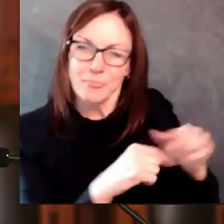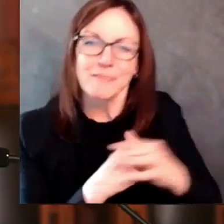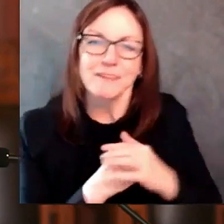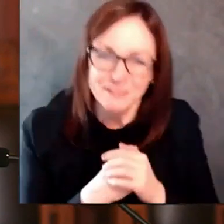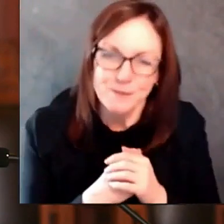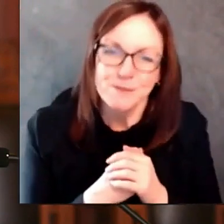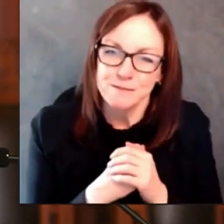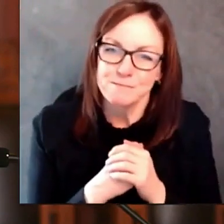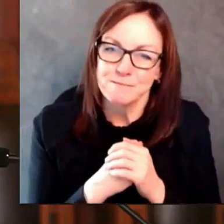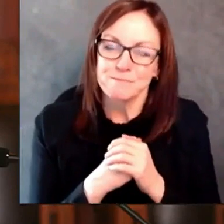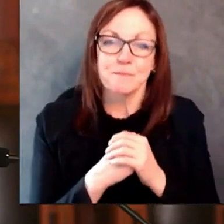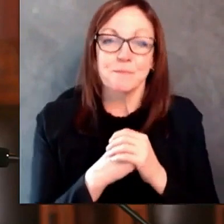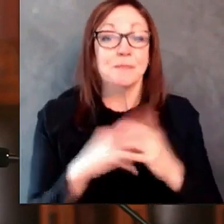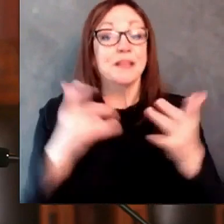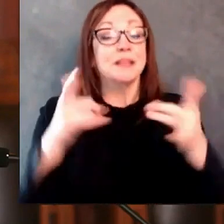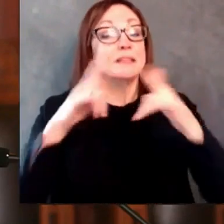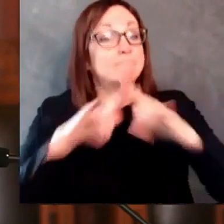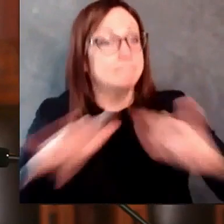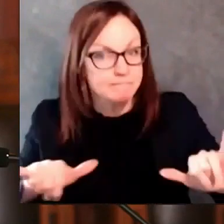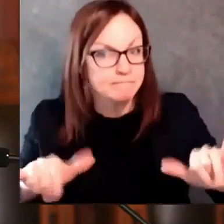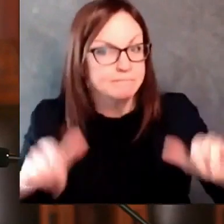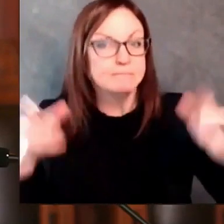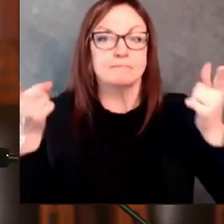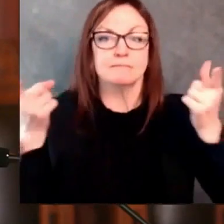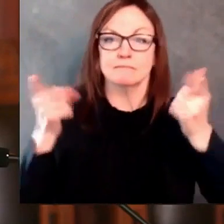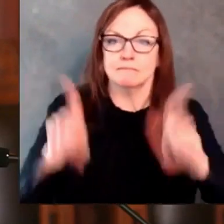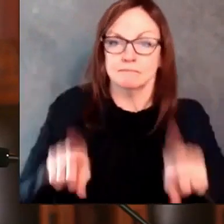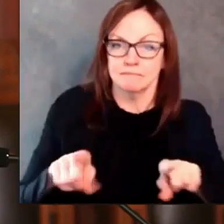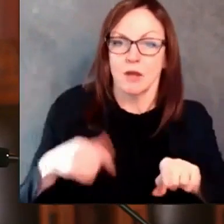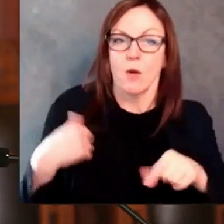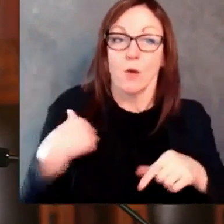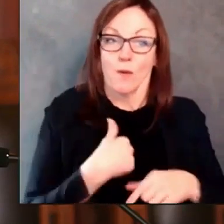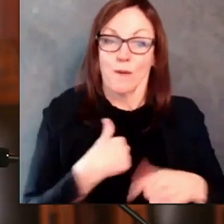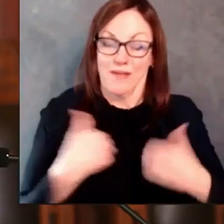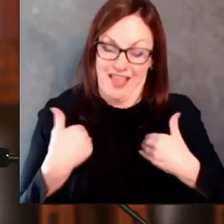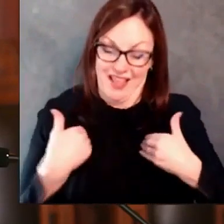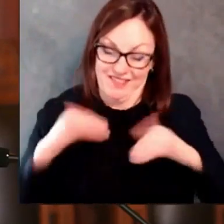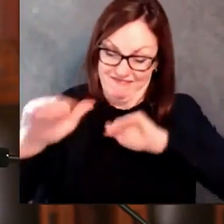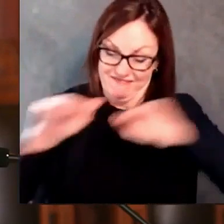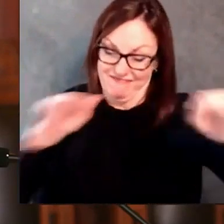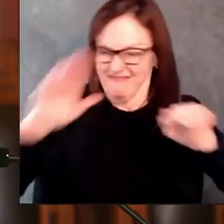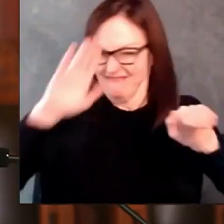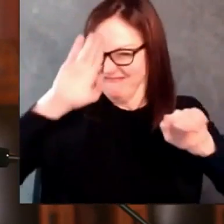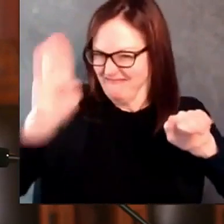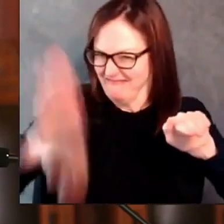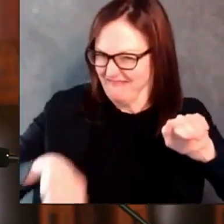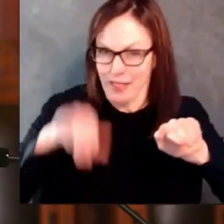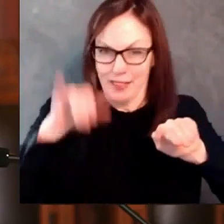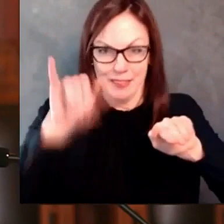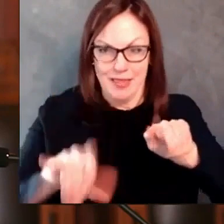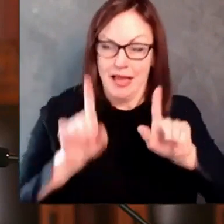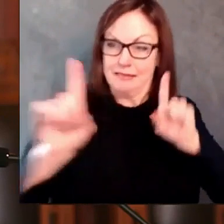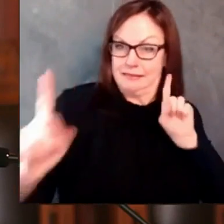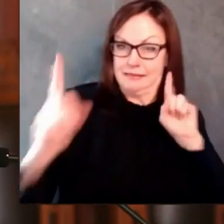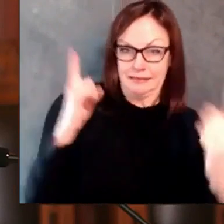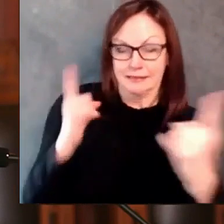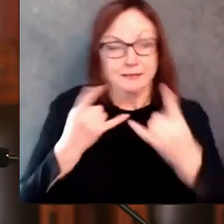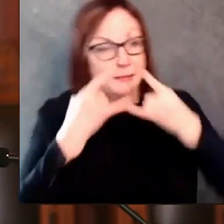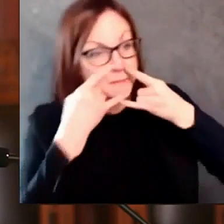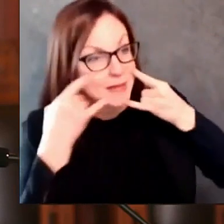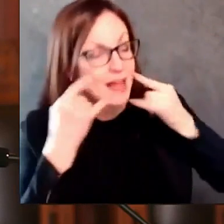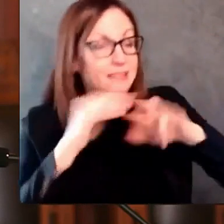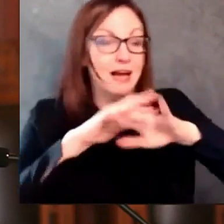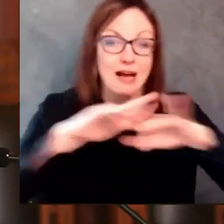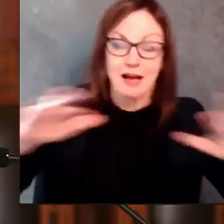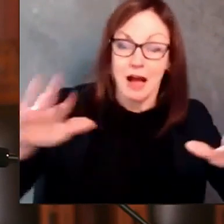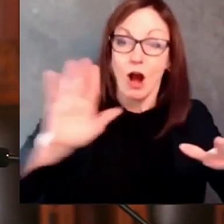Wisconsin. It's important to remember, though, that we all must continue to wear a mask, physically distance, wash our hands, and stay